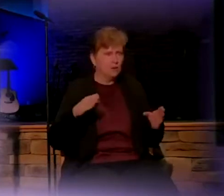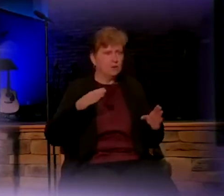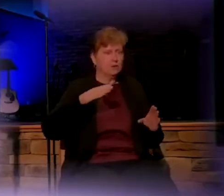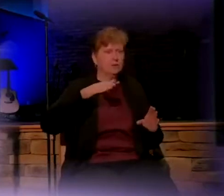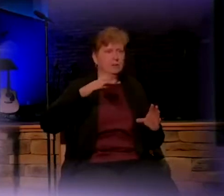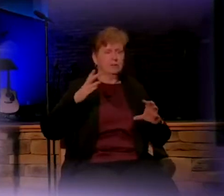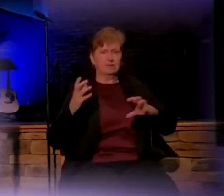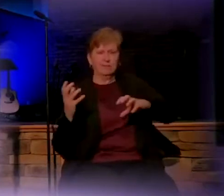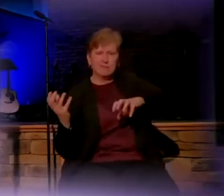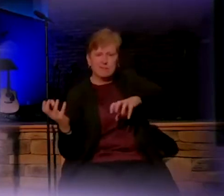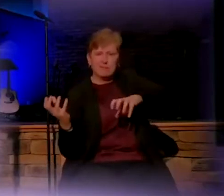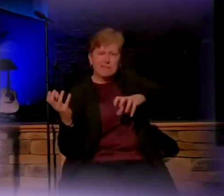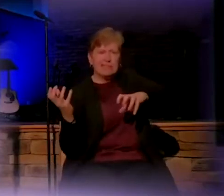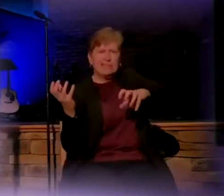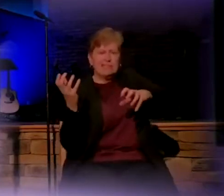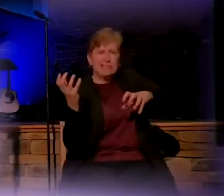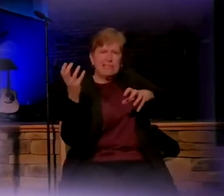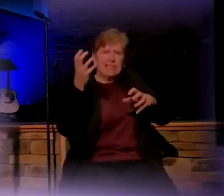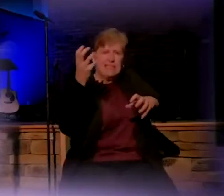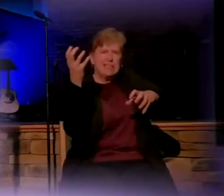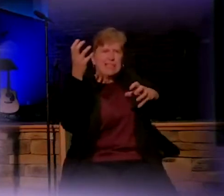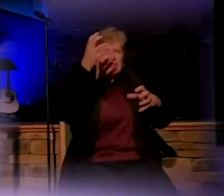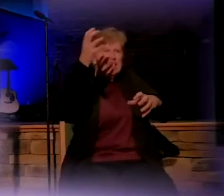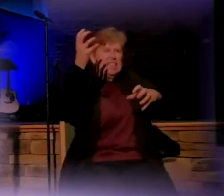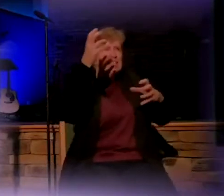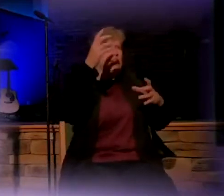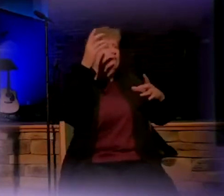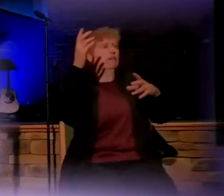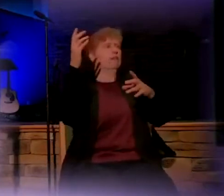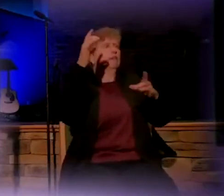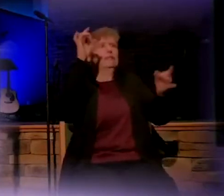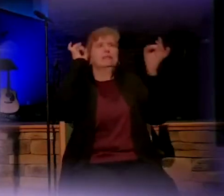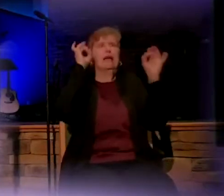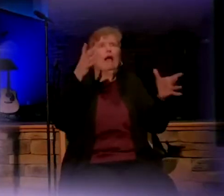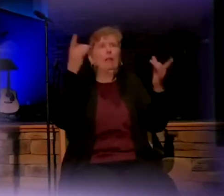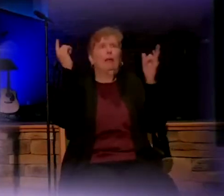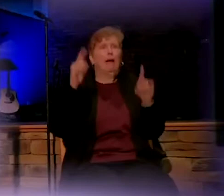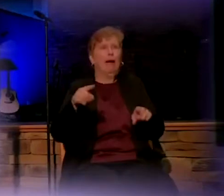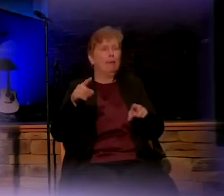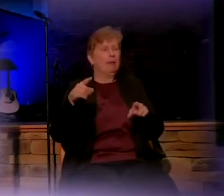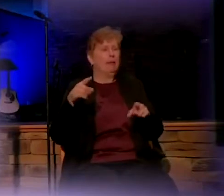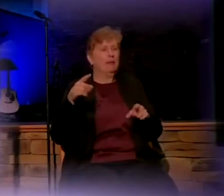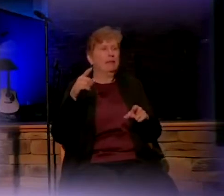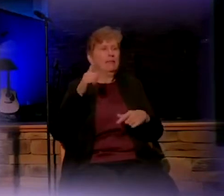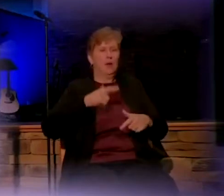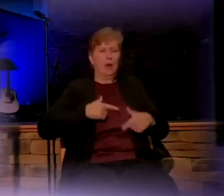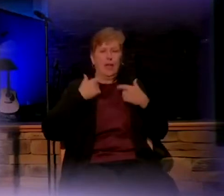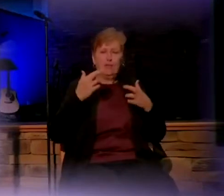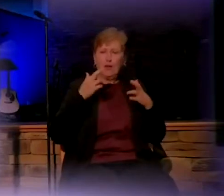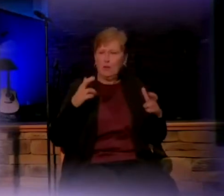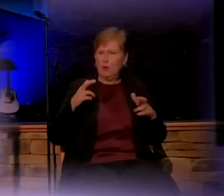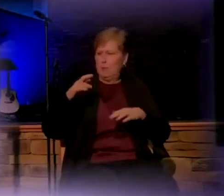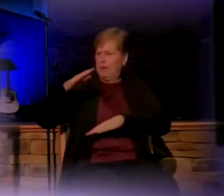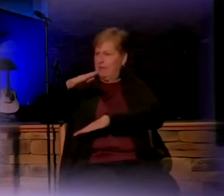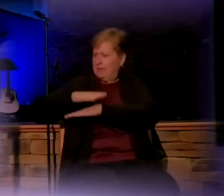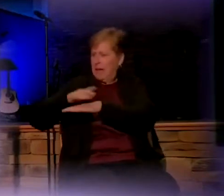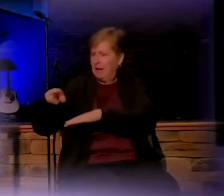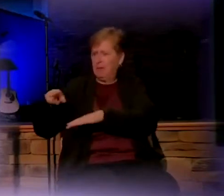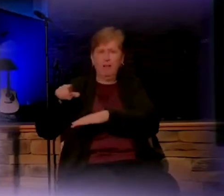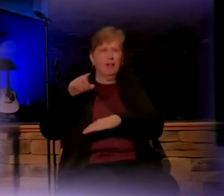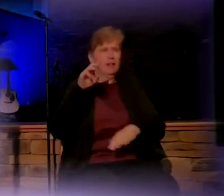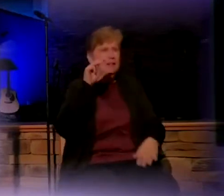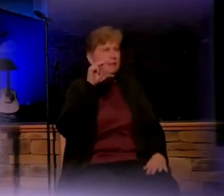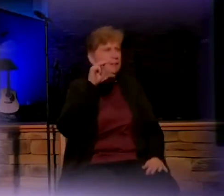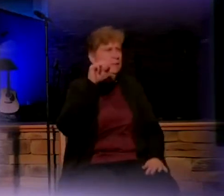into its stand, and that's when disaster struck. So in our living room, got a table. On the table, there's a manger